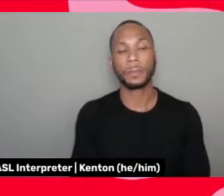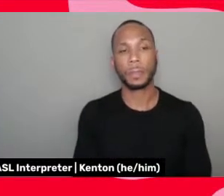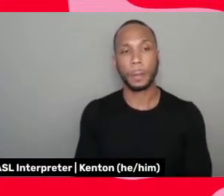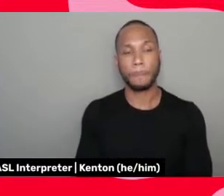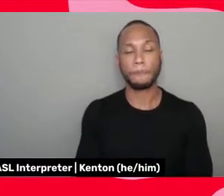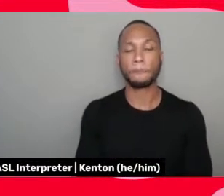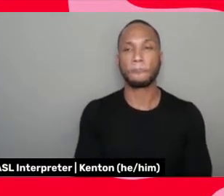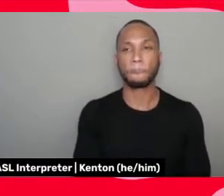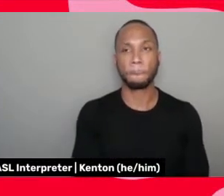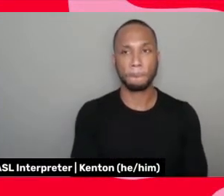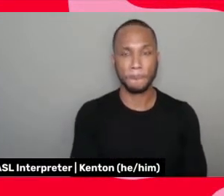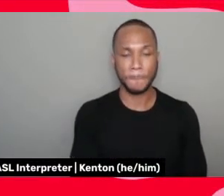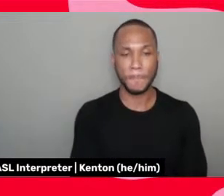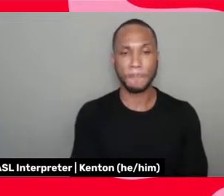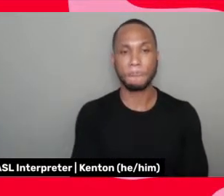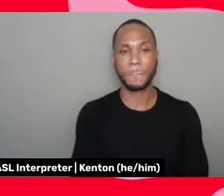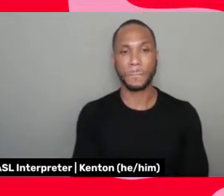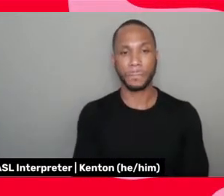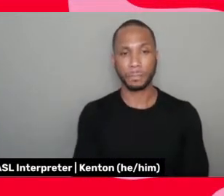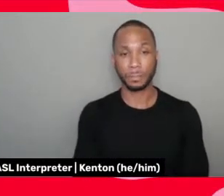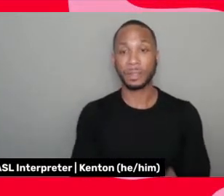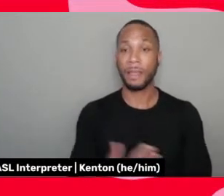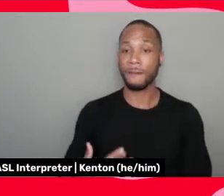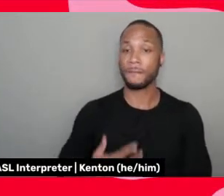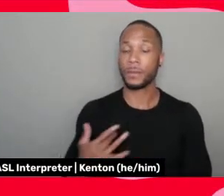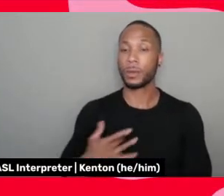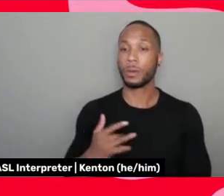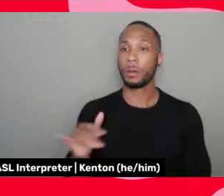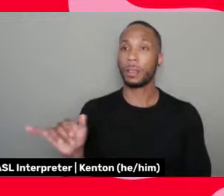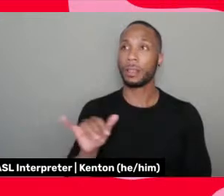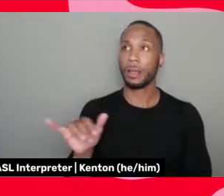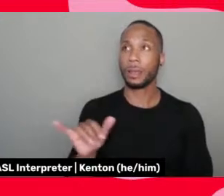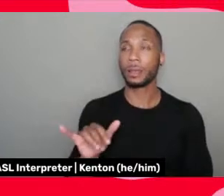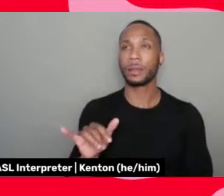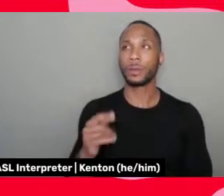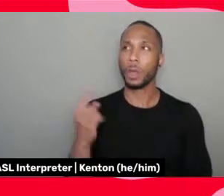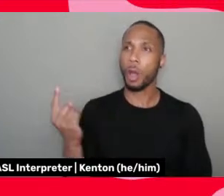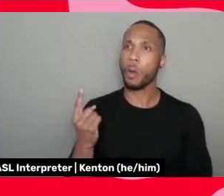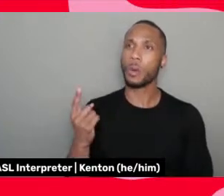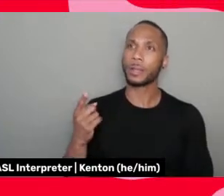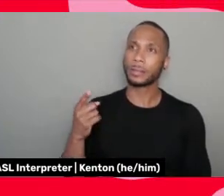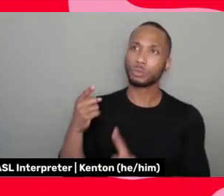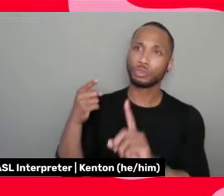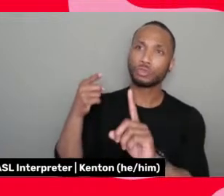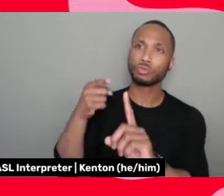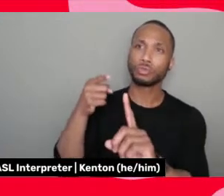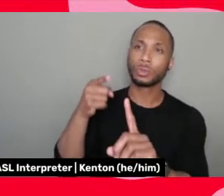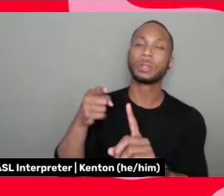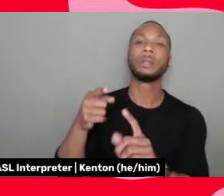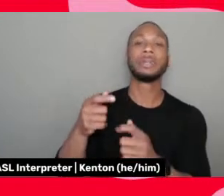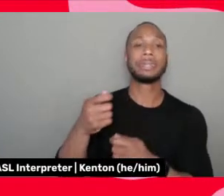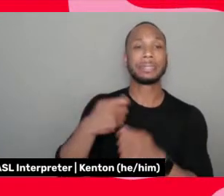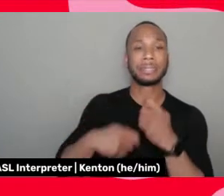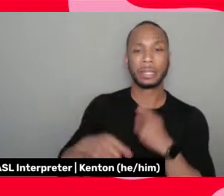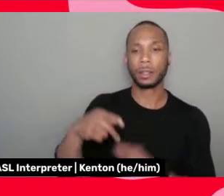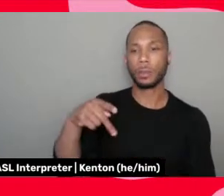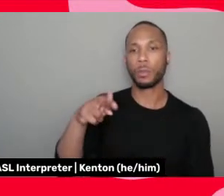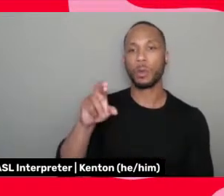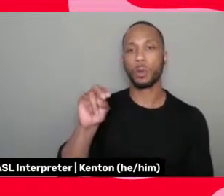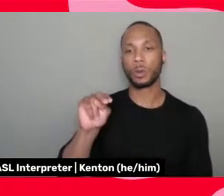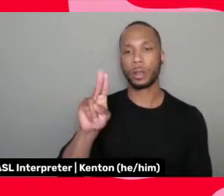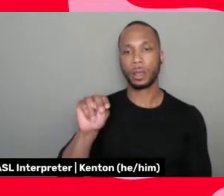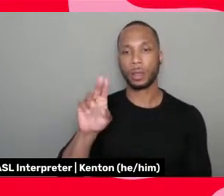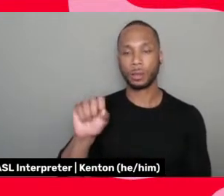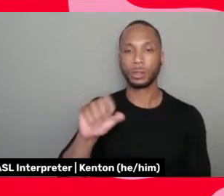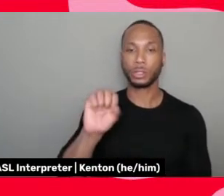strive always instead of the pronoun for me, she or her, or it,